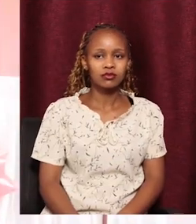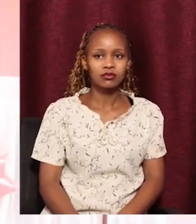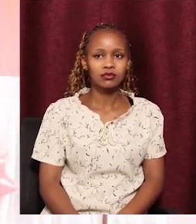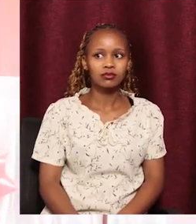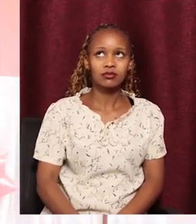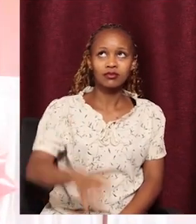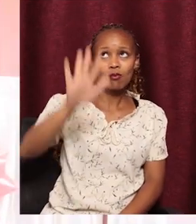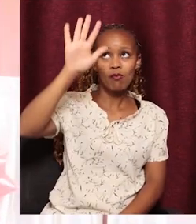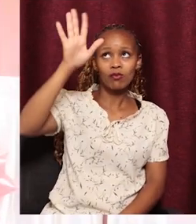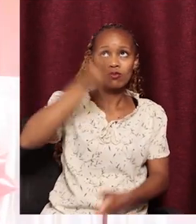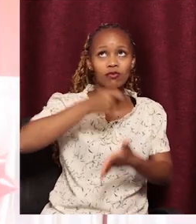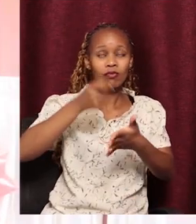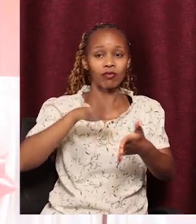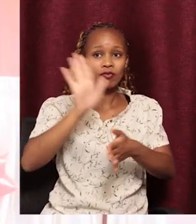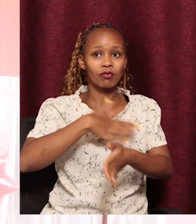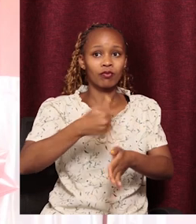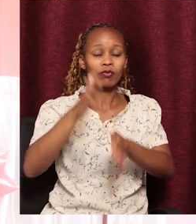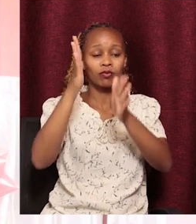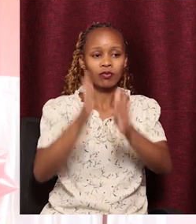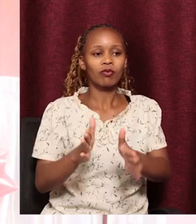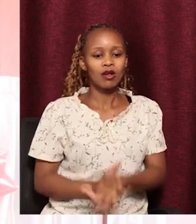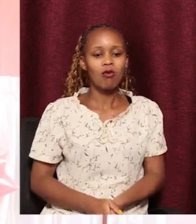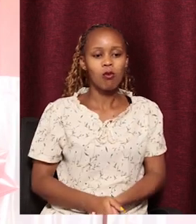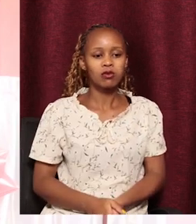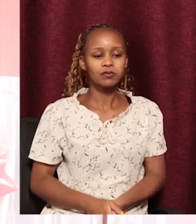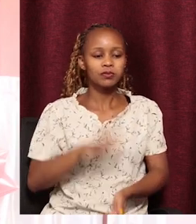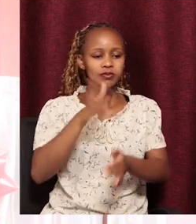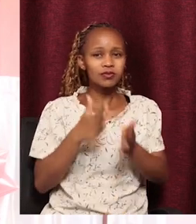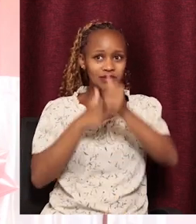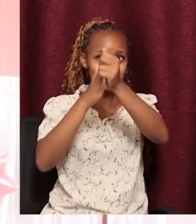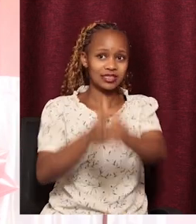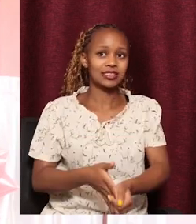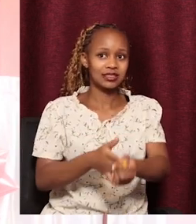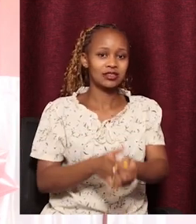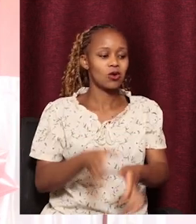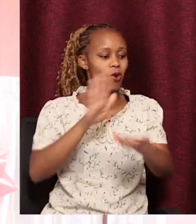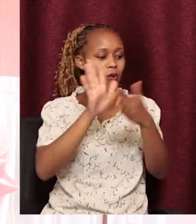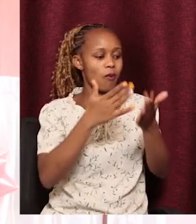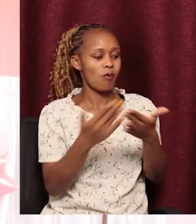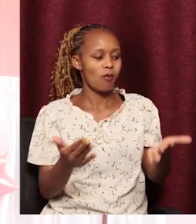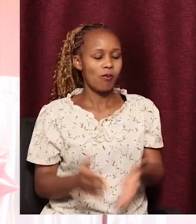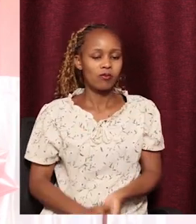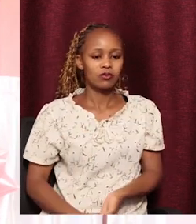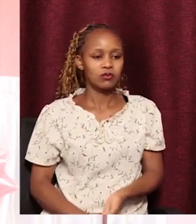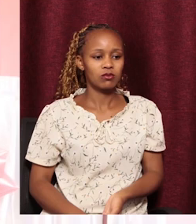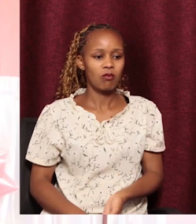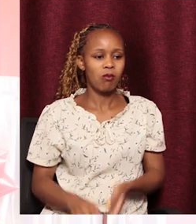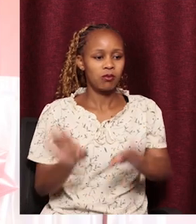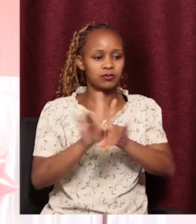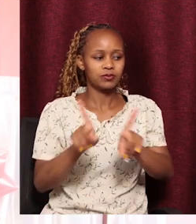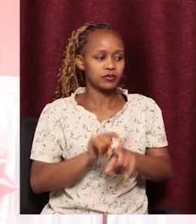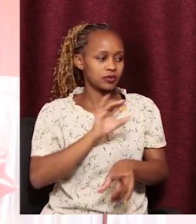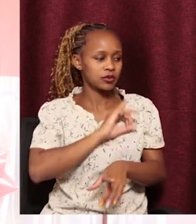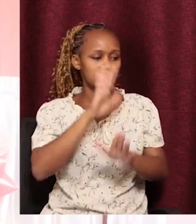He is the writer of the music. He is the conductor of the orchestra. He is the